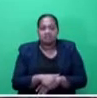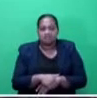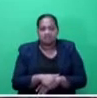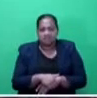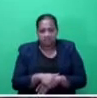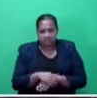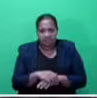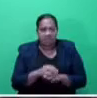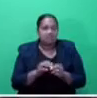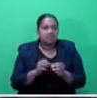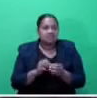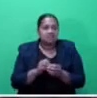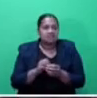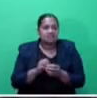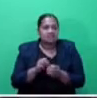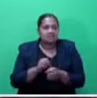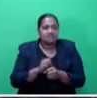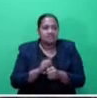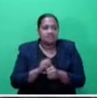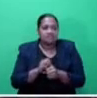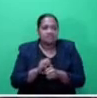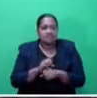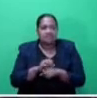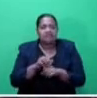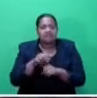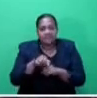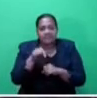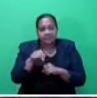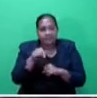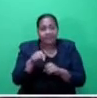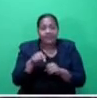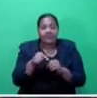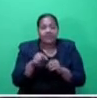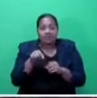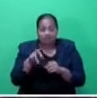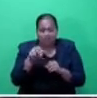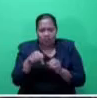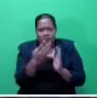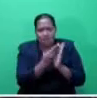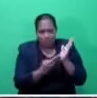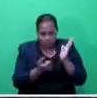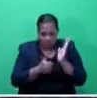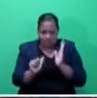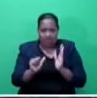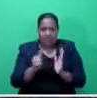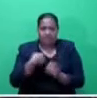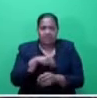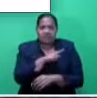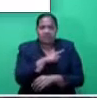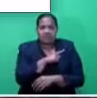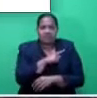congratulate the Honourable Attorney General and Minister for Economy and his team for providing us with this budget that should allow us to effectively respond